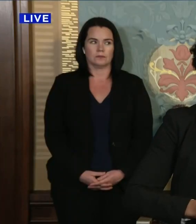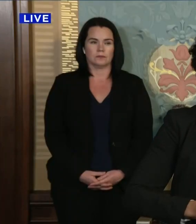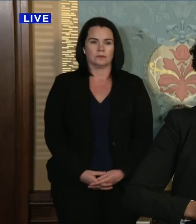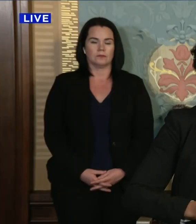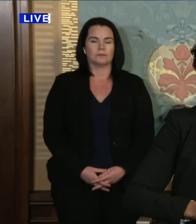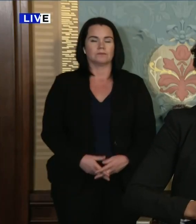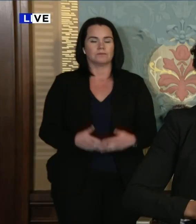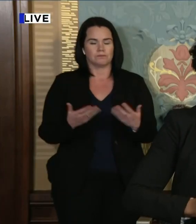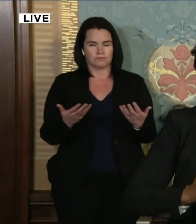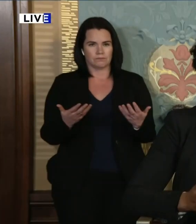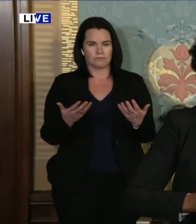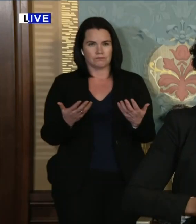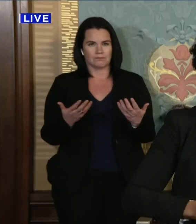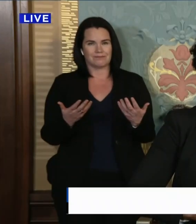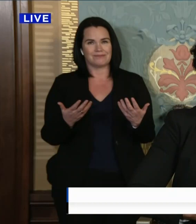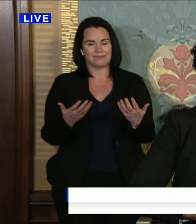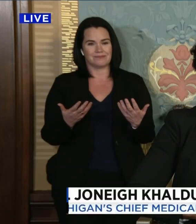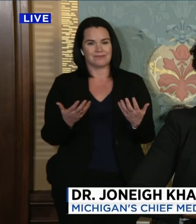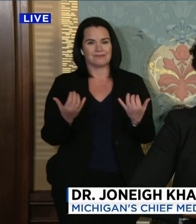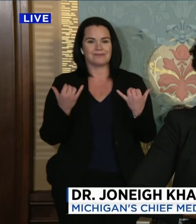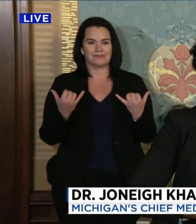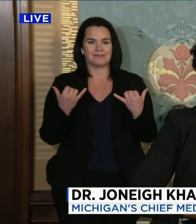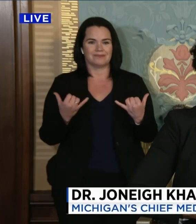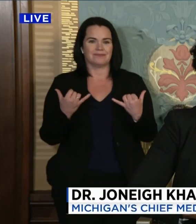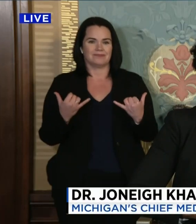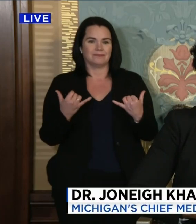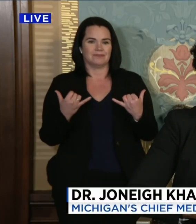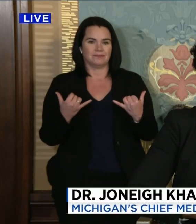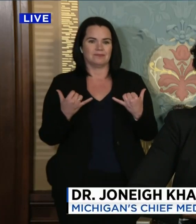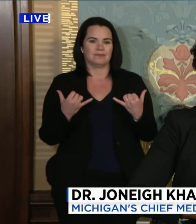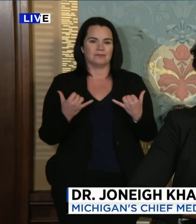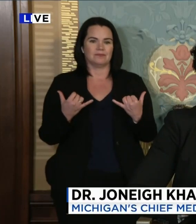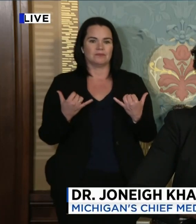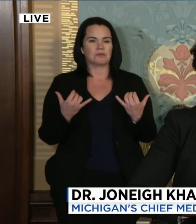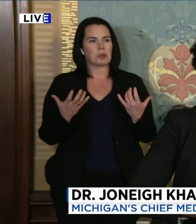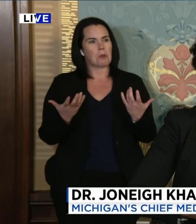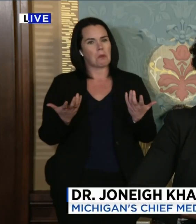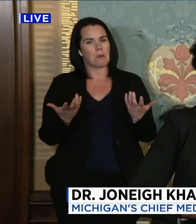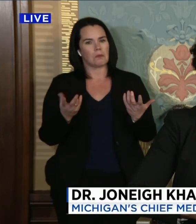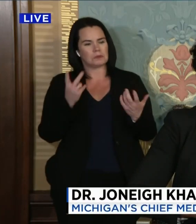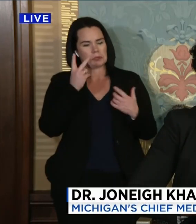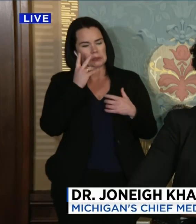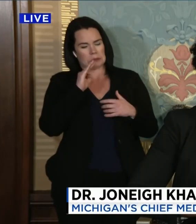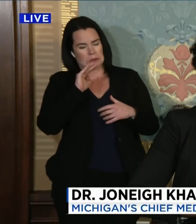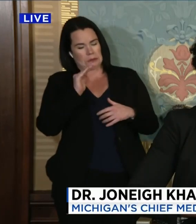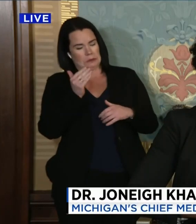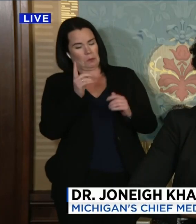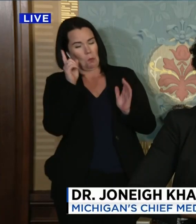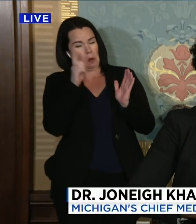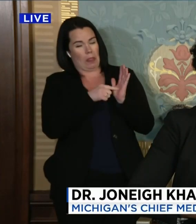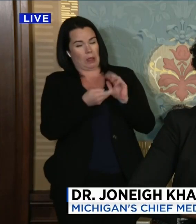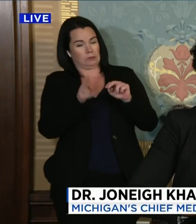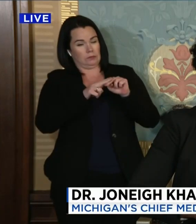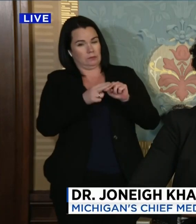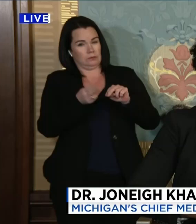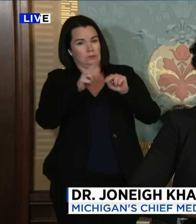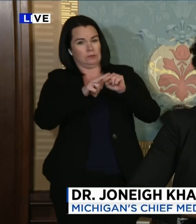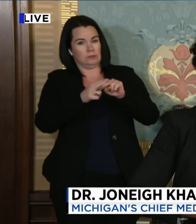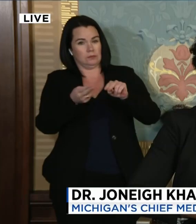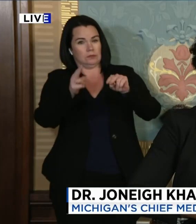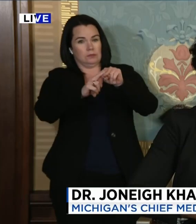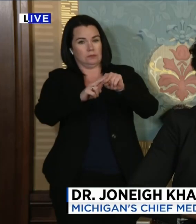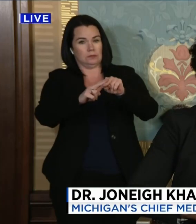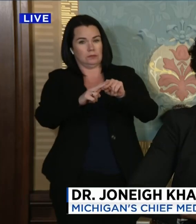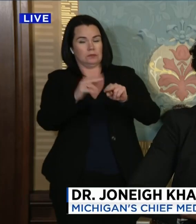So right now, like you said, we've been seeing an increase in over a thousand cases a day here in Michigan over the